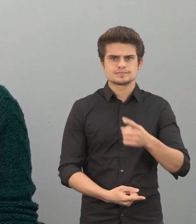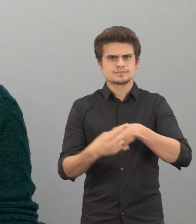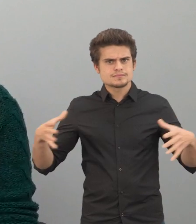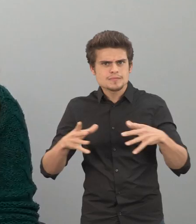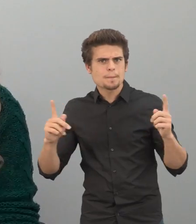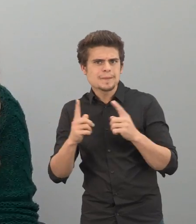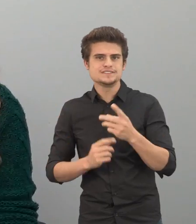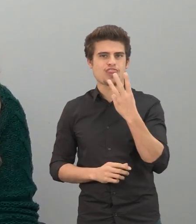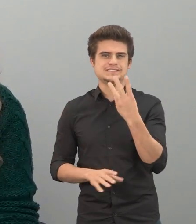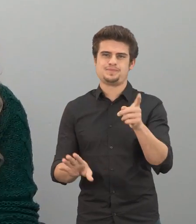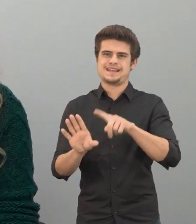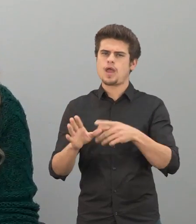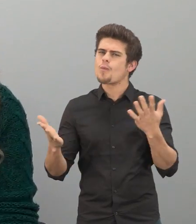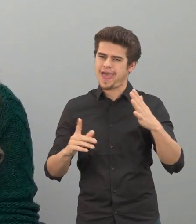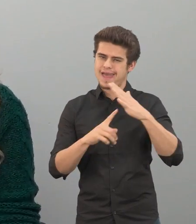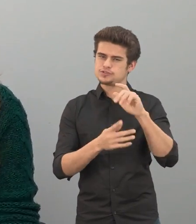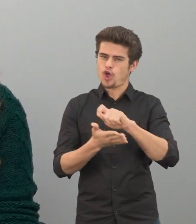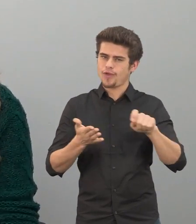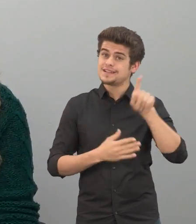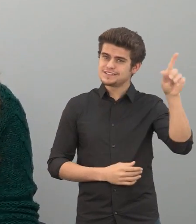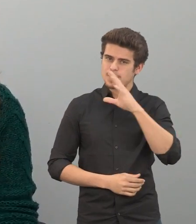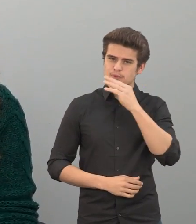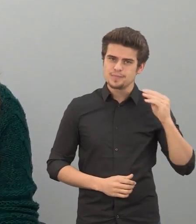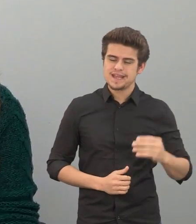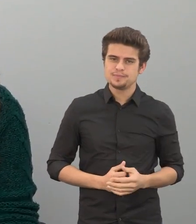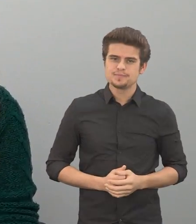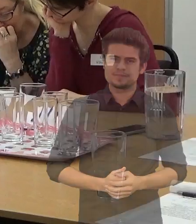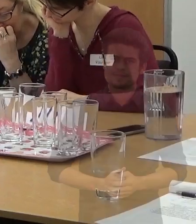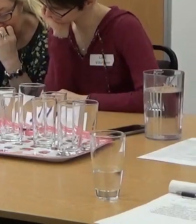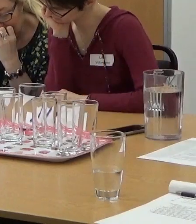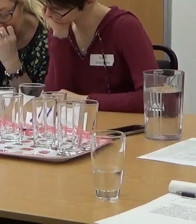We meet three times a year and we meet at the head office in Birmingham.